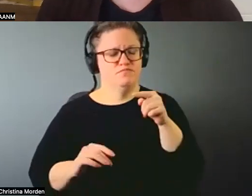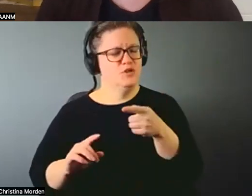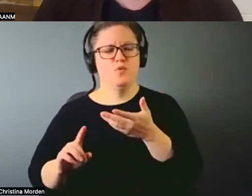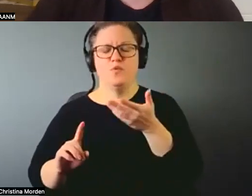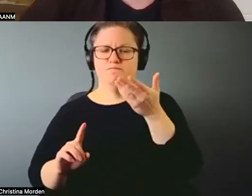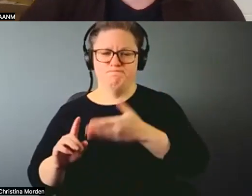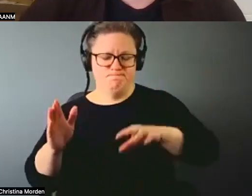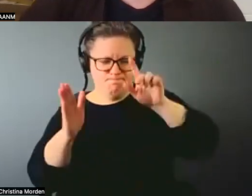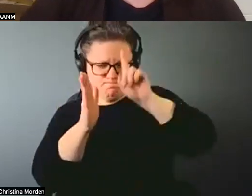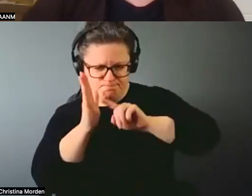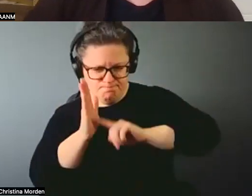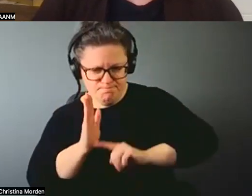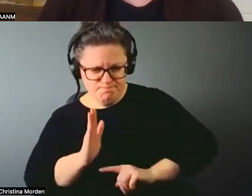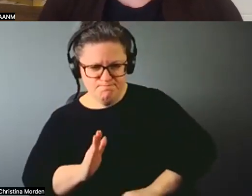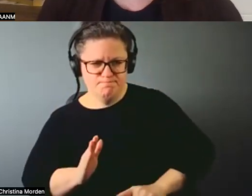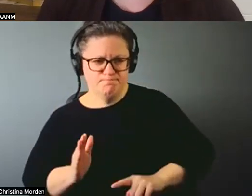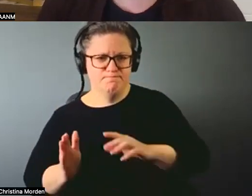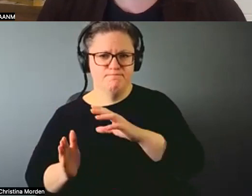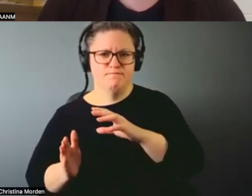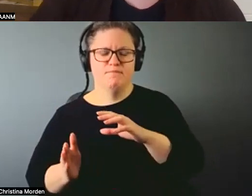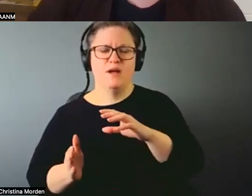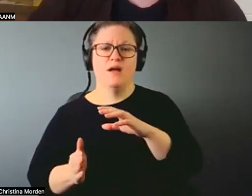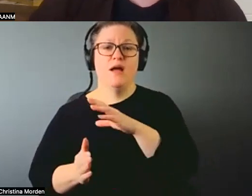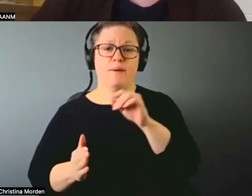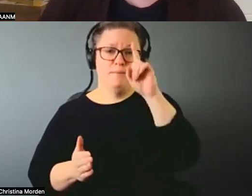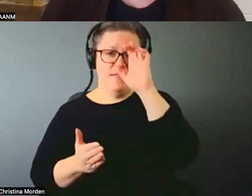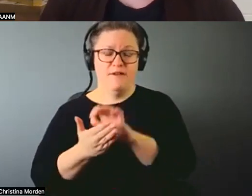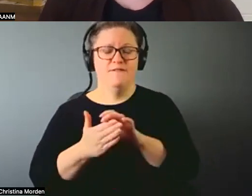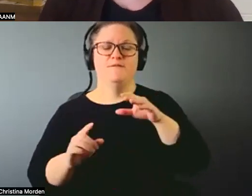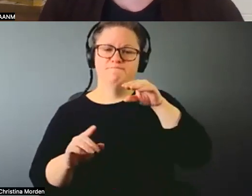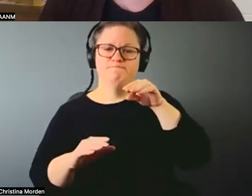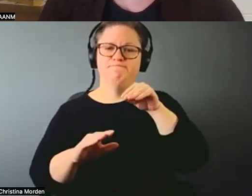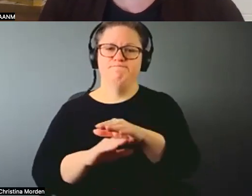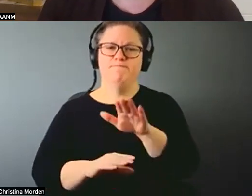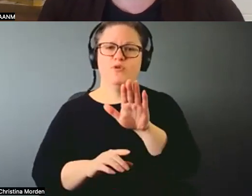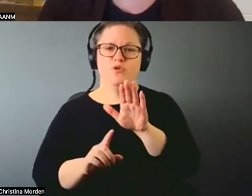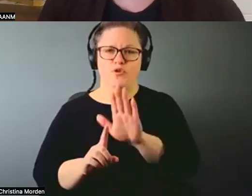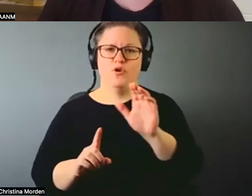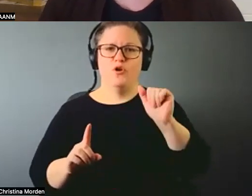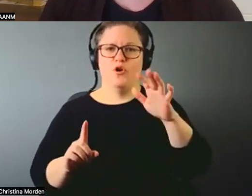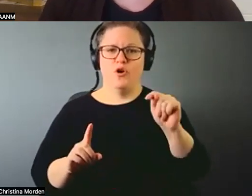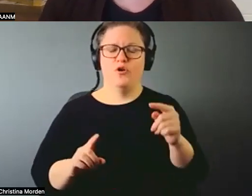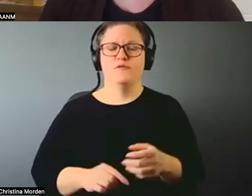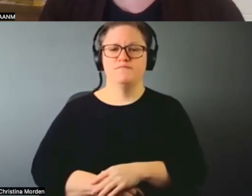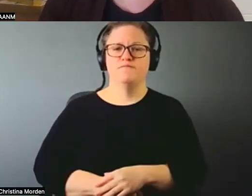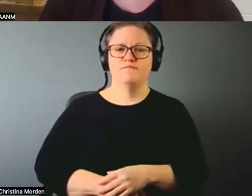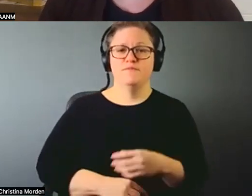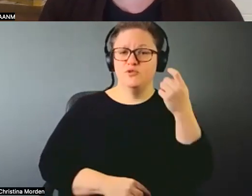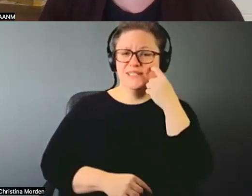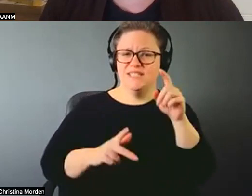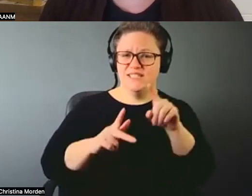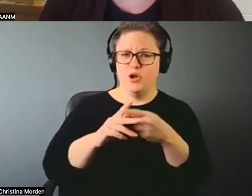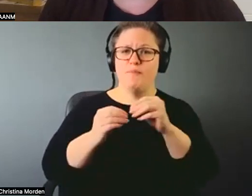influenced her artistic practice, which lately has been largely tactile, focusing on painting,